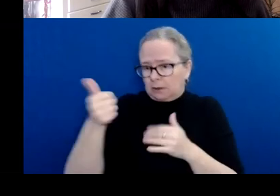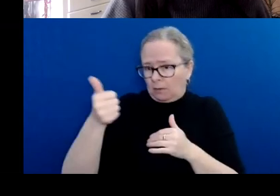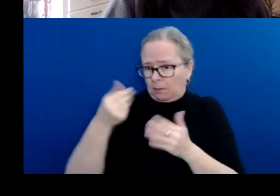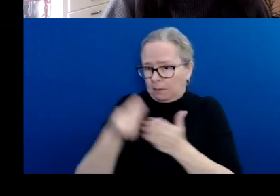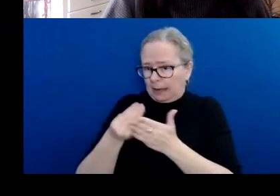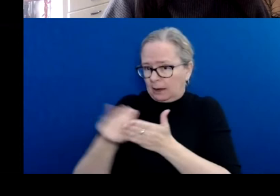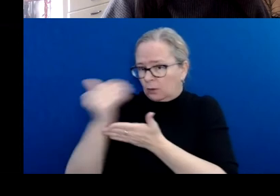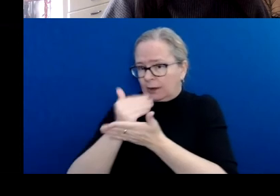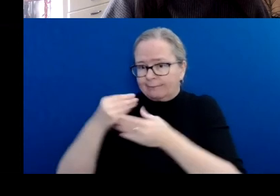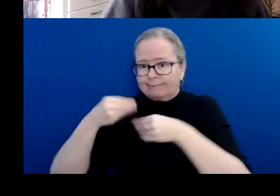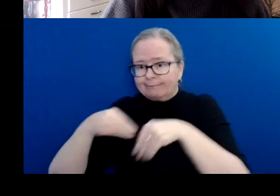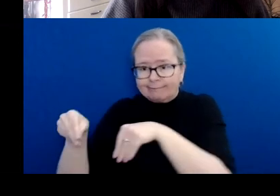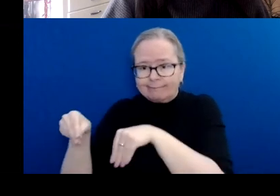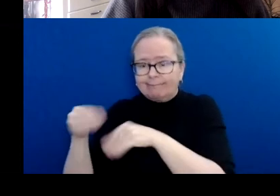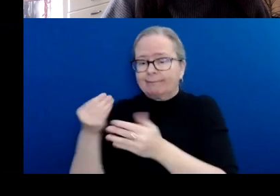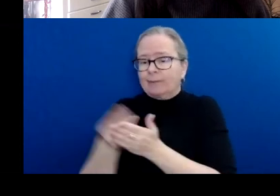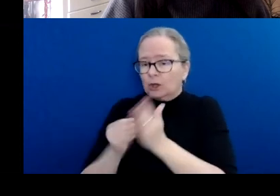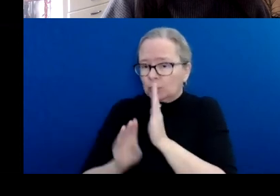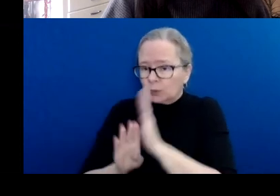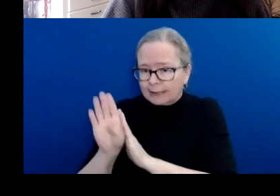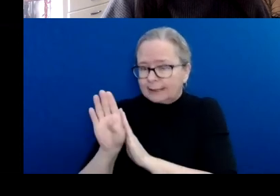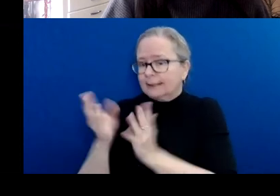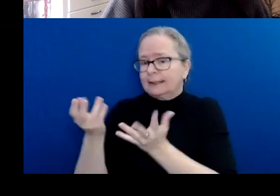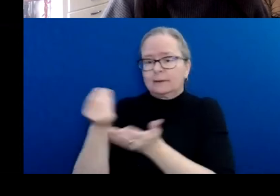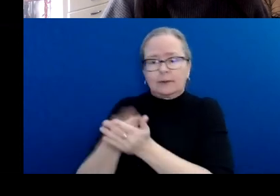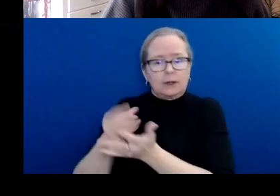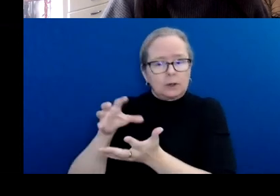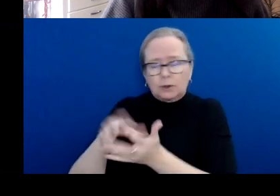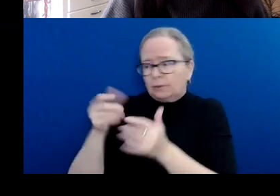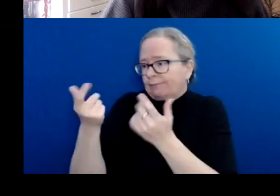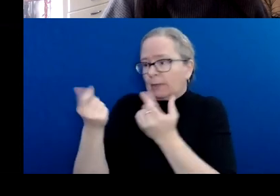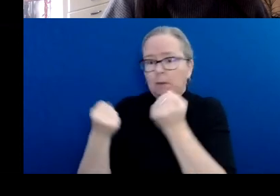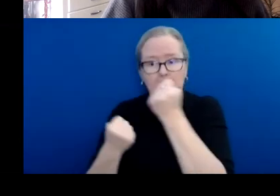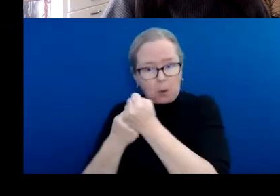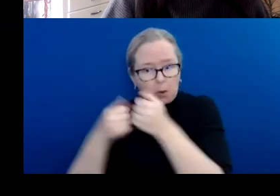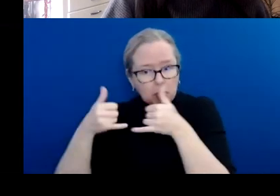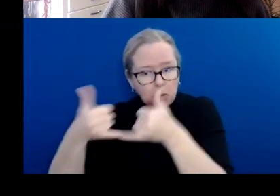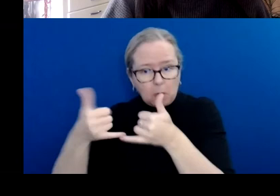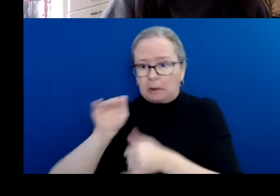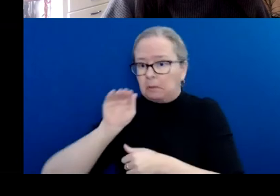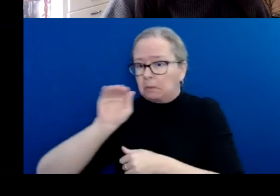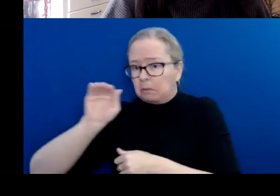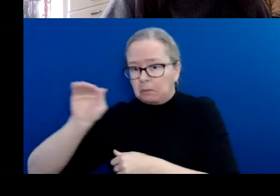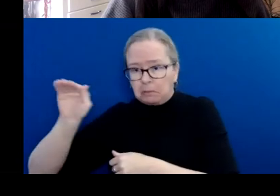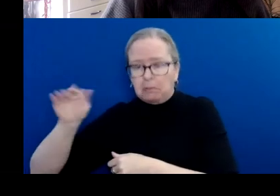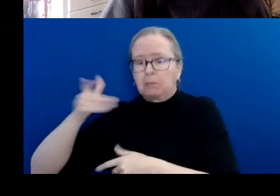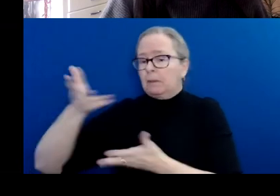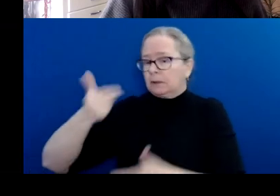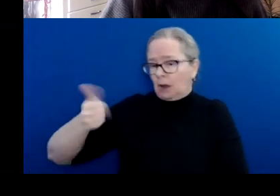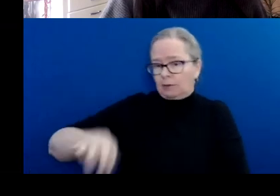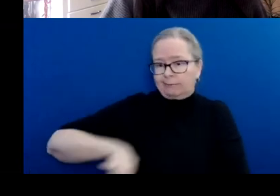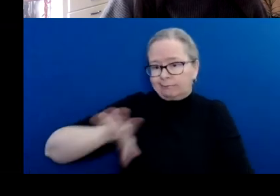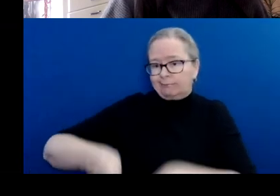sponsorships, your own contribution, earned revenue such as